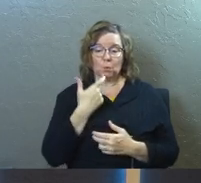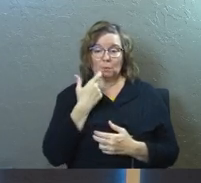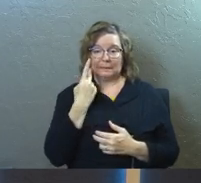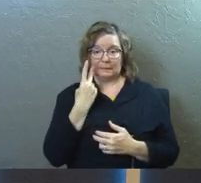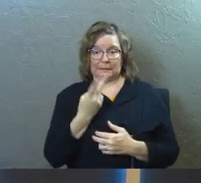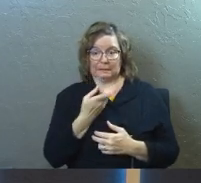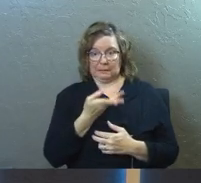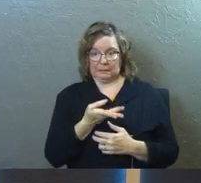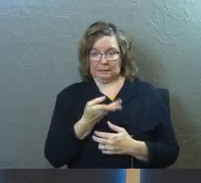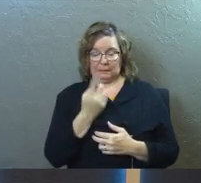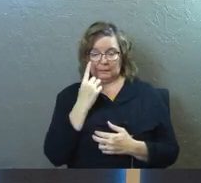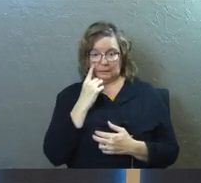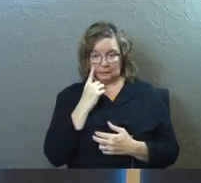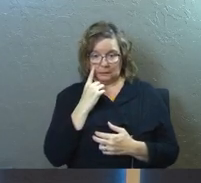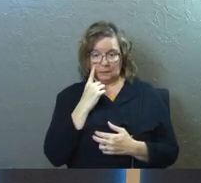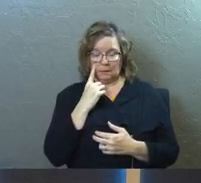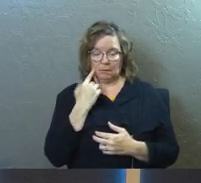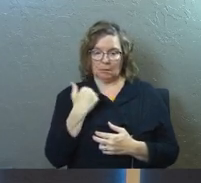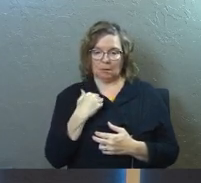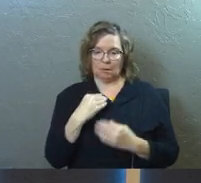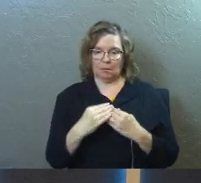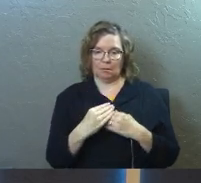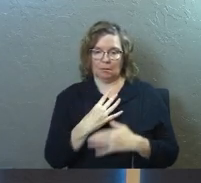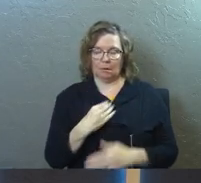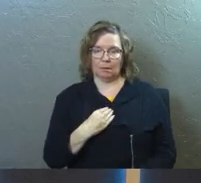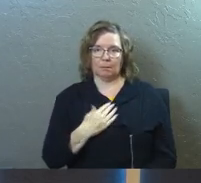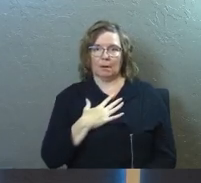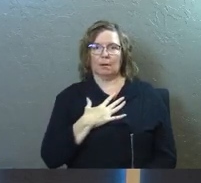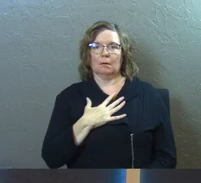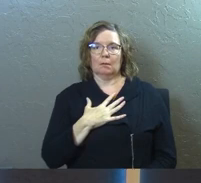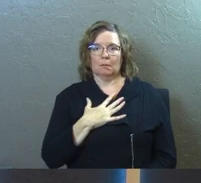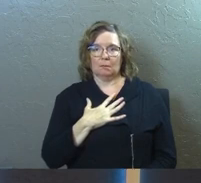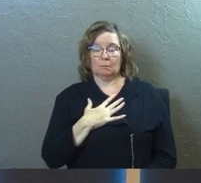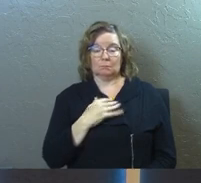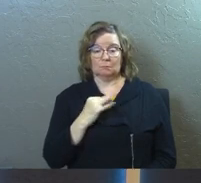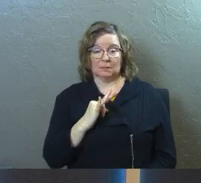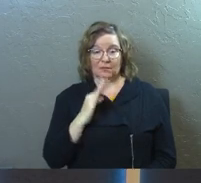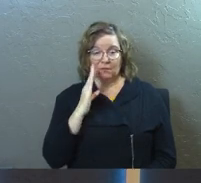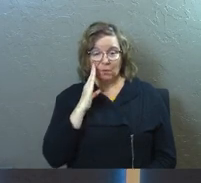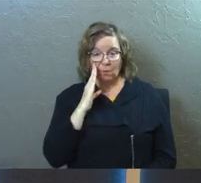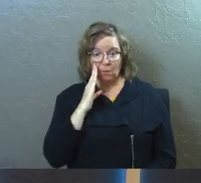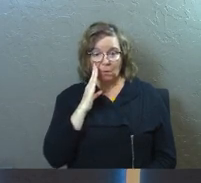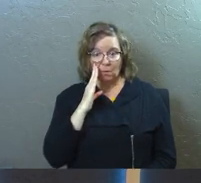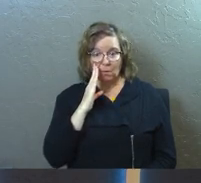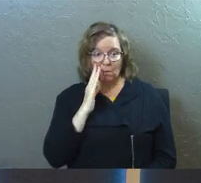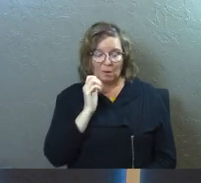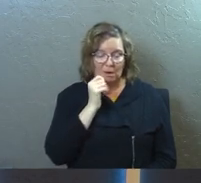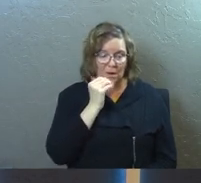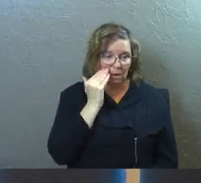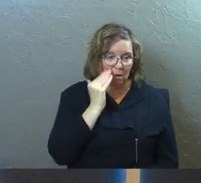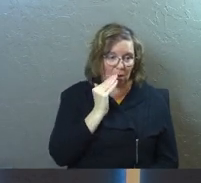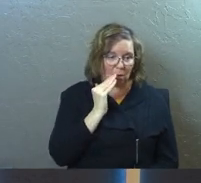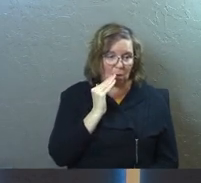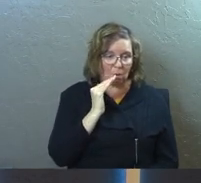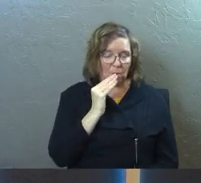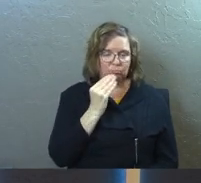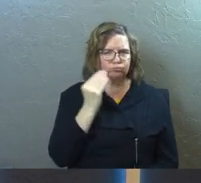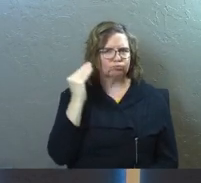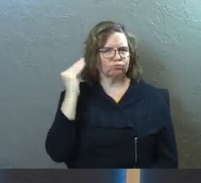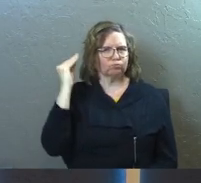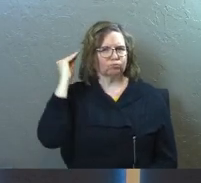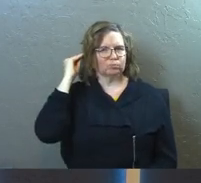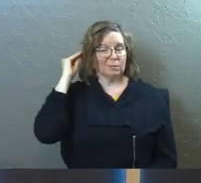It's the kind of thing that whether we know it or not, we've got it in the back of our minds. That's the dream.